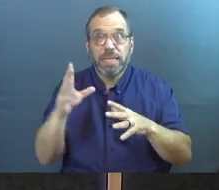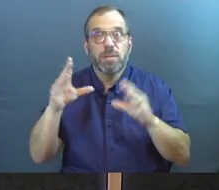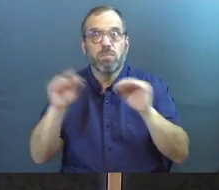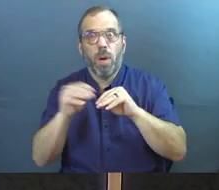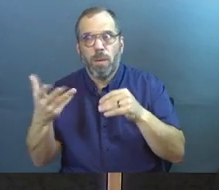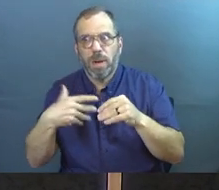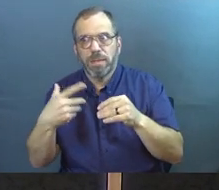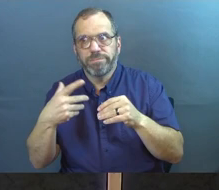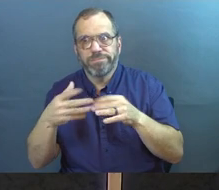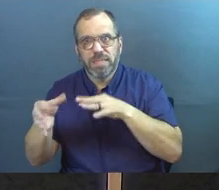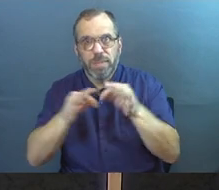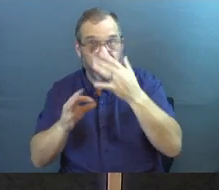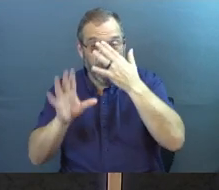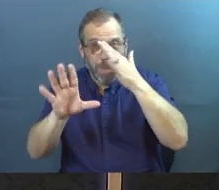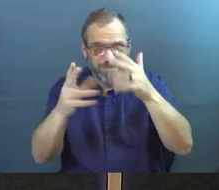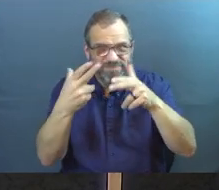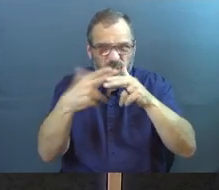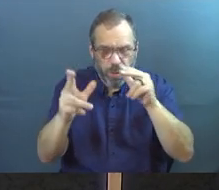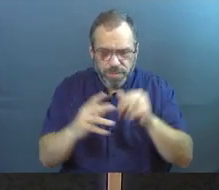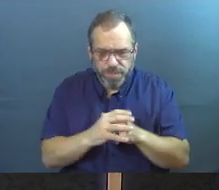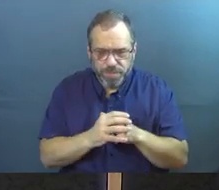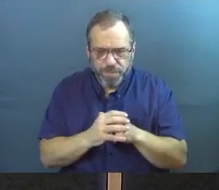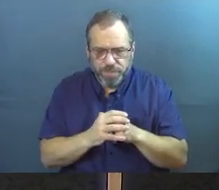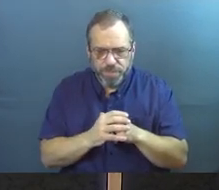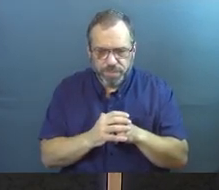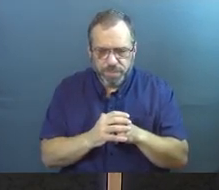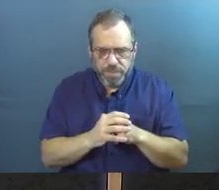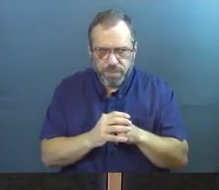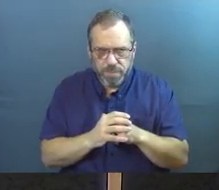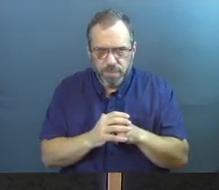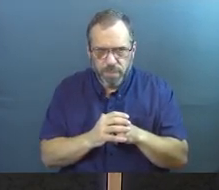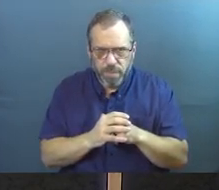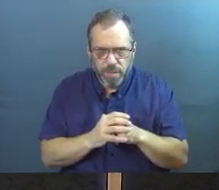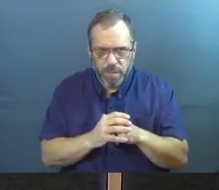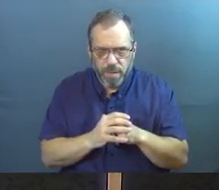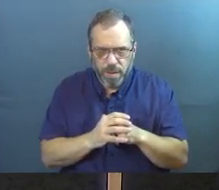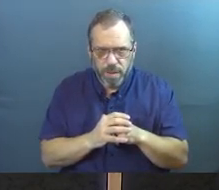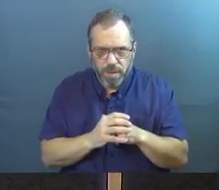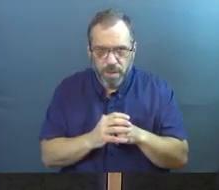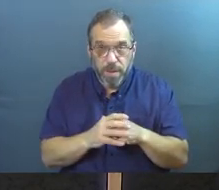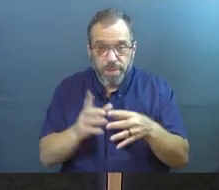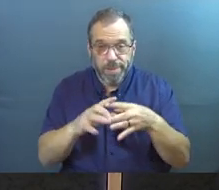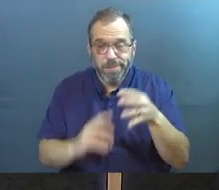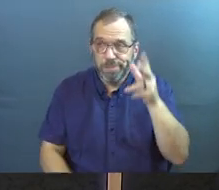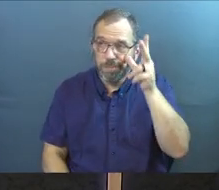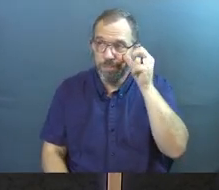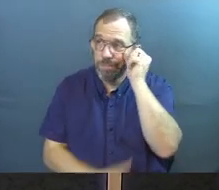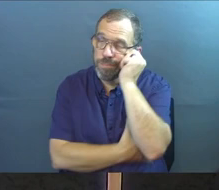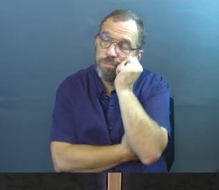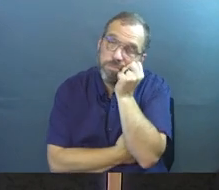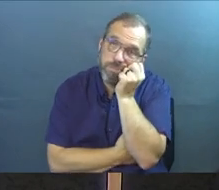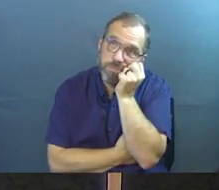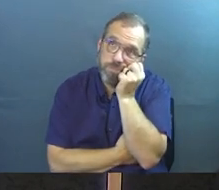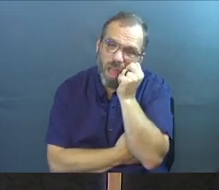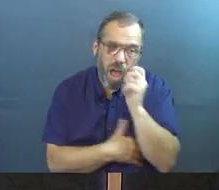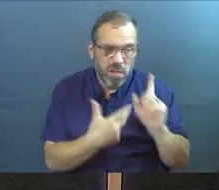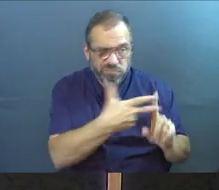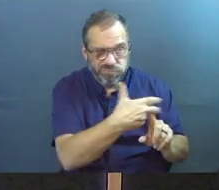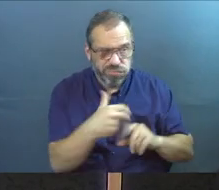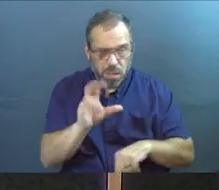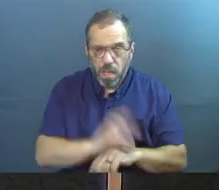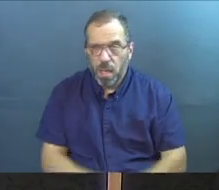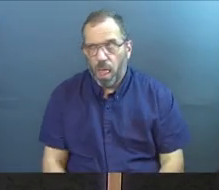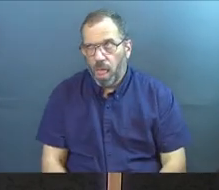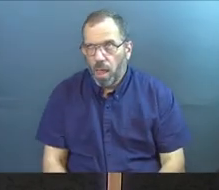some more stuff that I want to say to you. But just briefly, no listen at all. Some of us got drugged at church today.